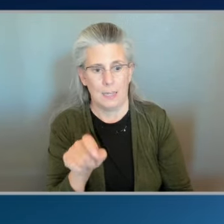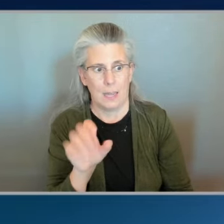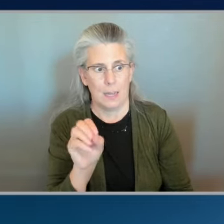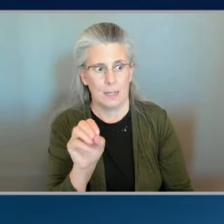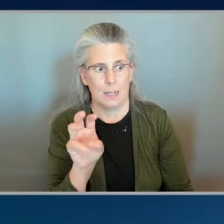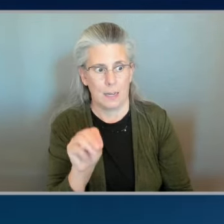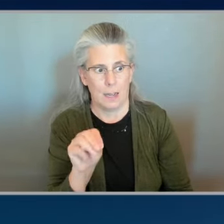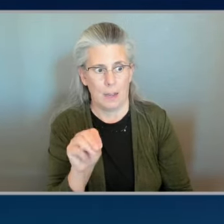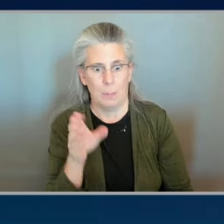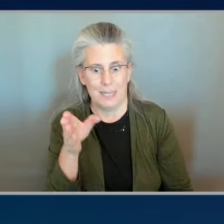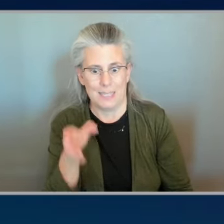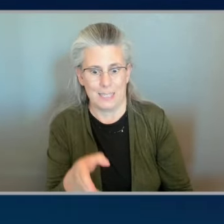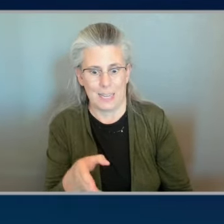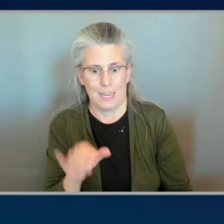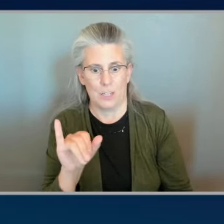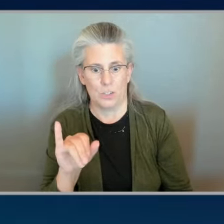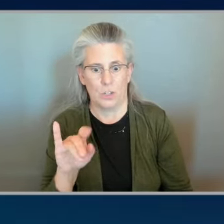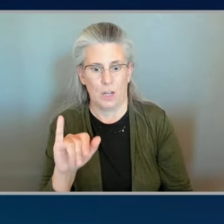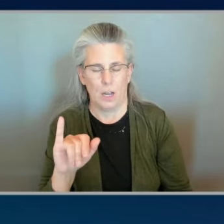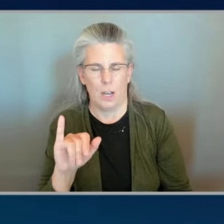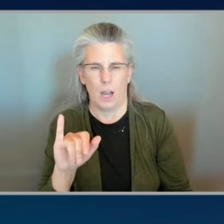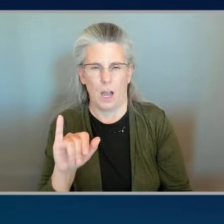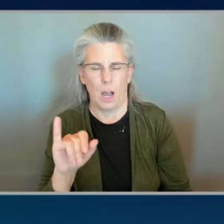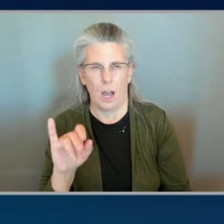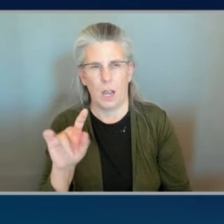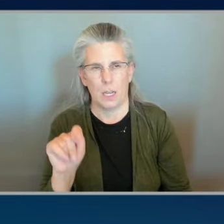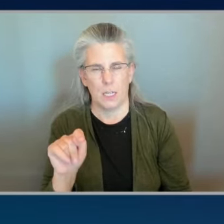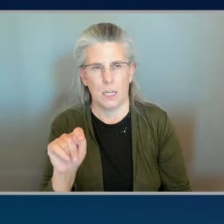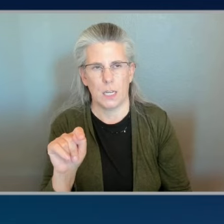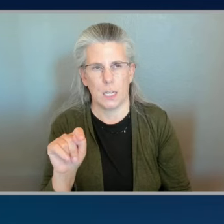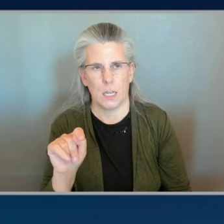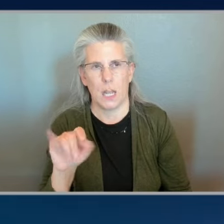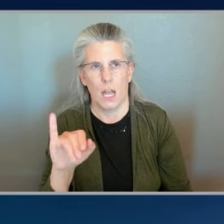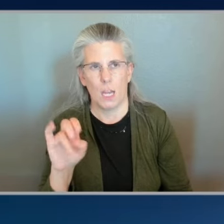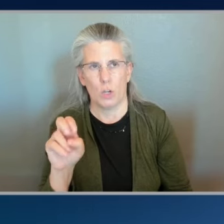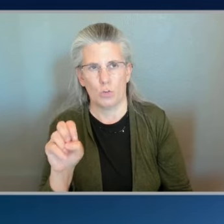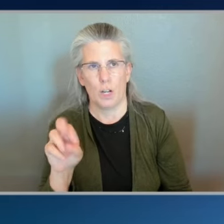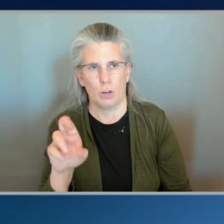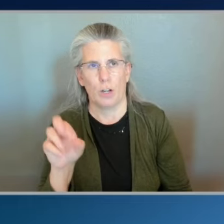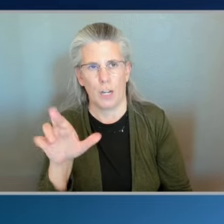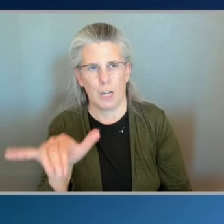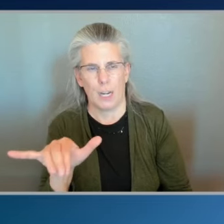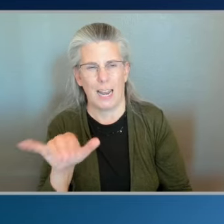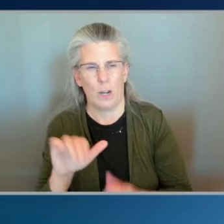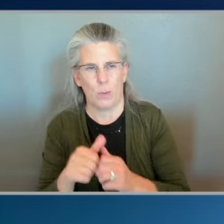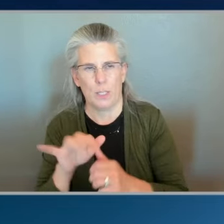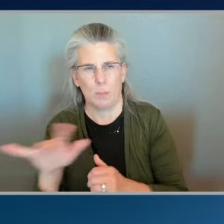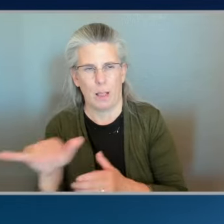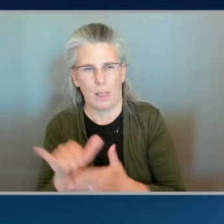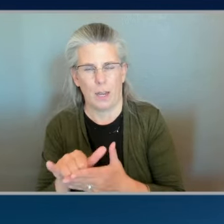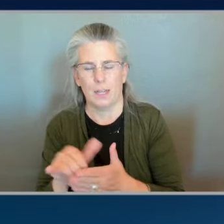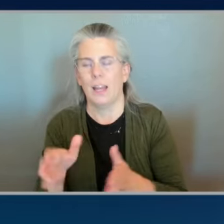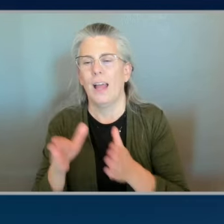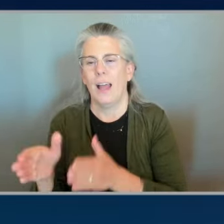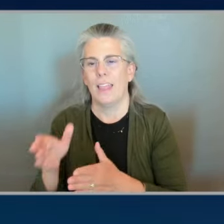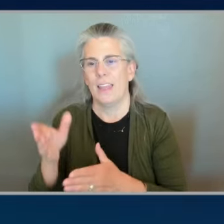this live itineraries slash explore i hope i spelled that right explorer dash dash